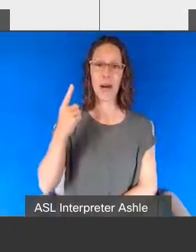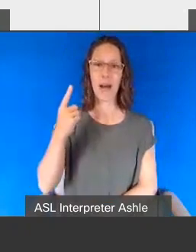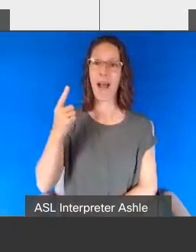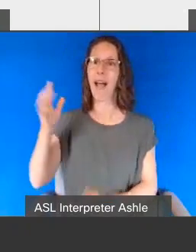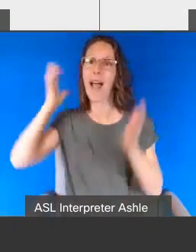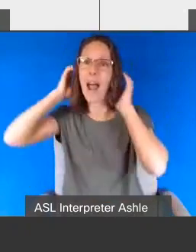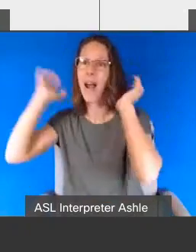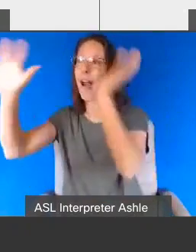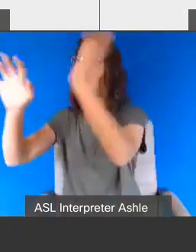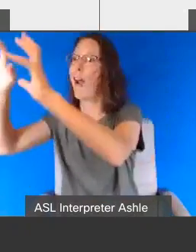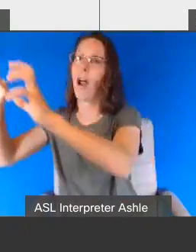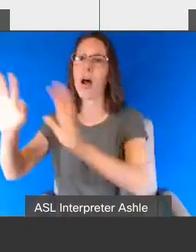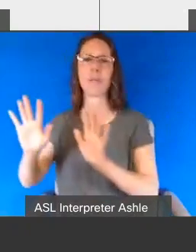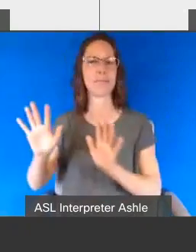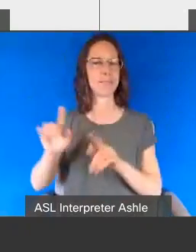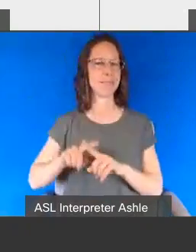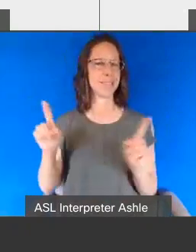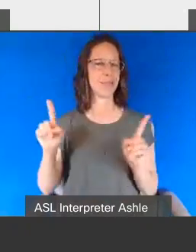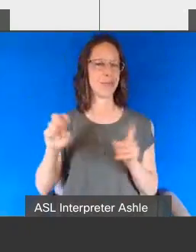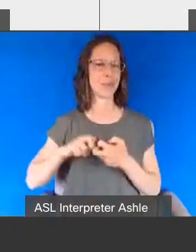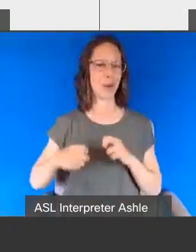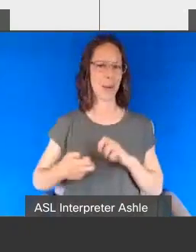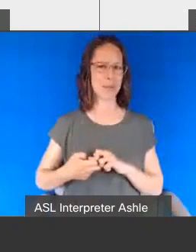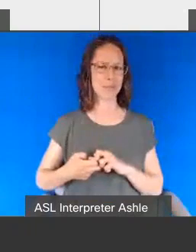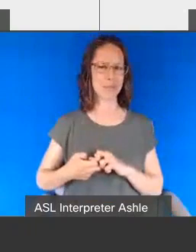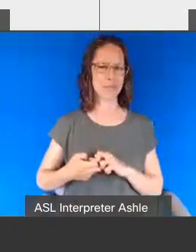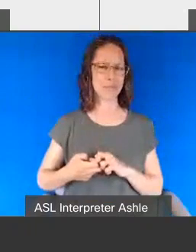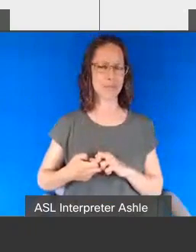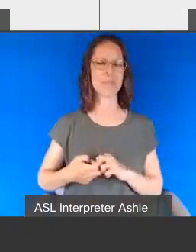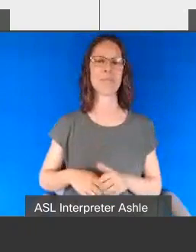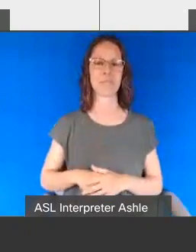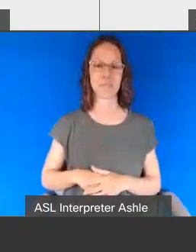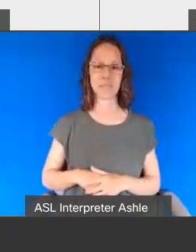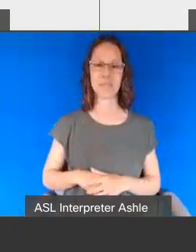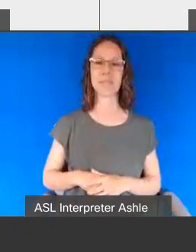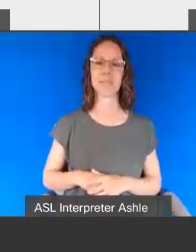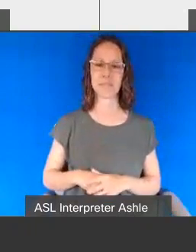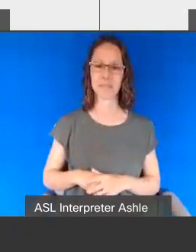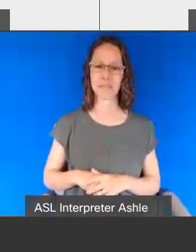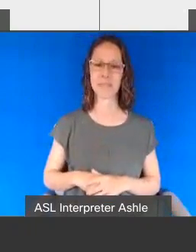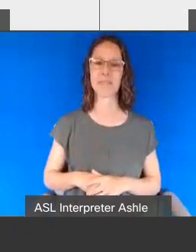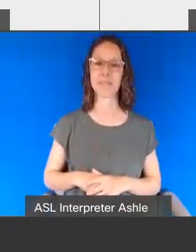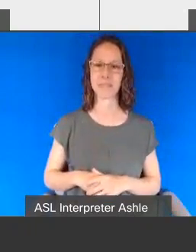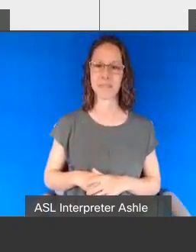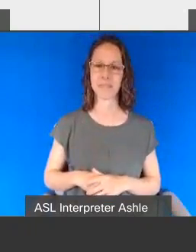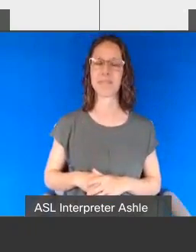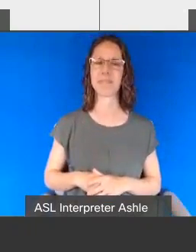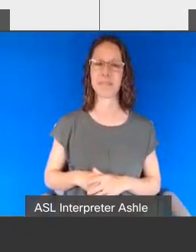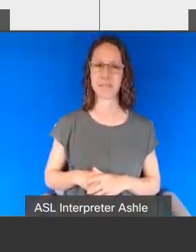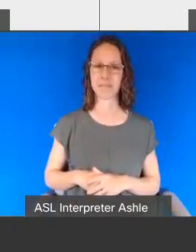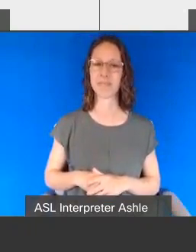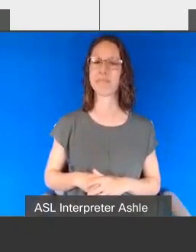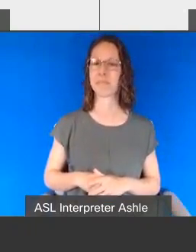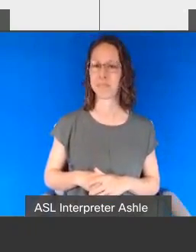and that that is a situation where the misapprehension can oftentimes lead to um police